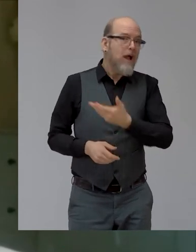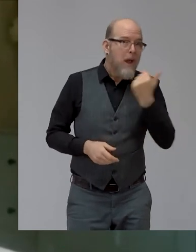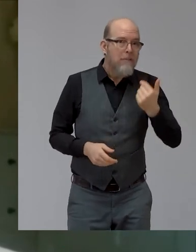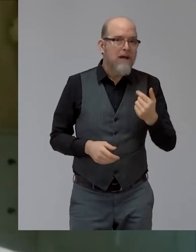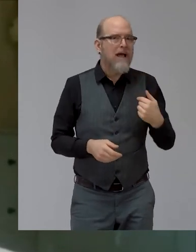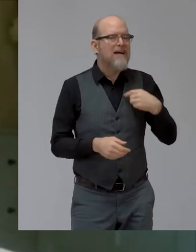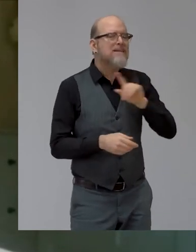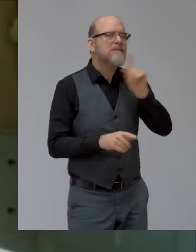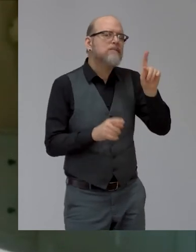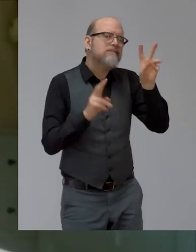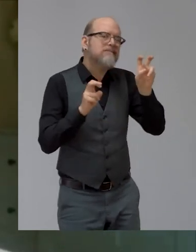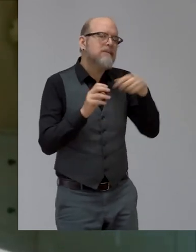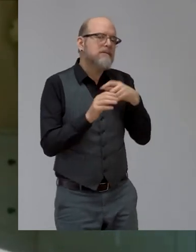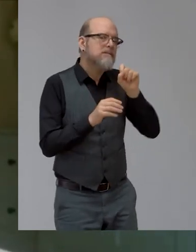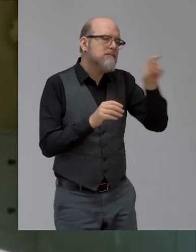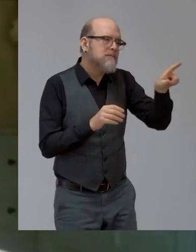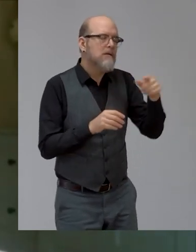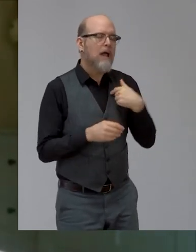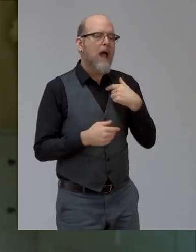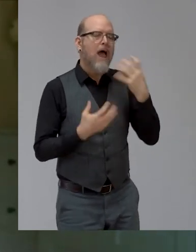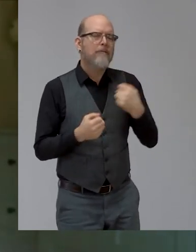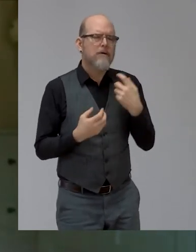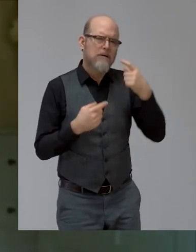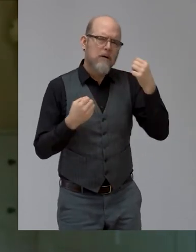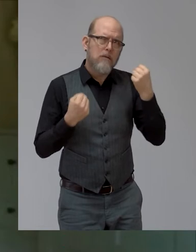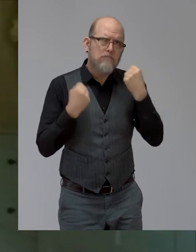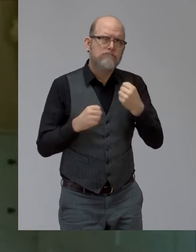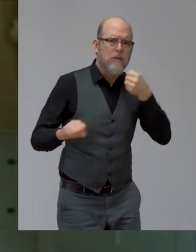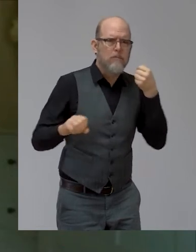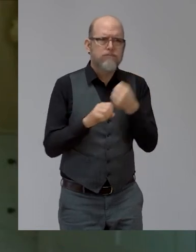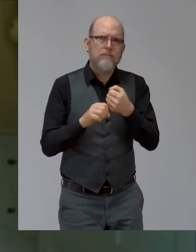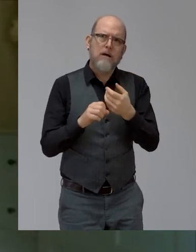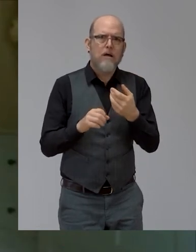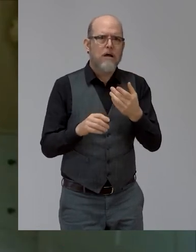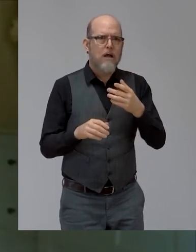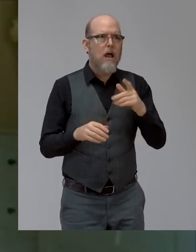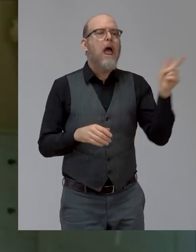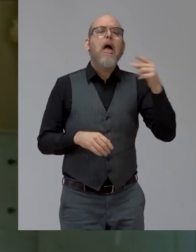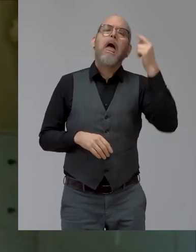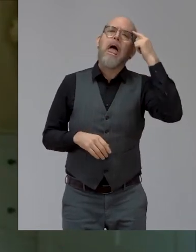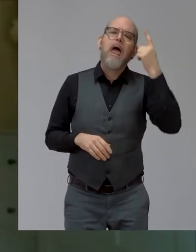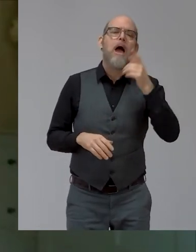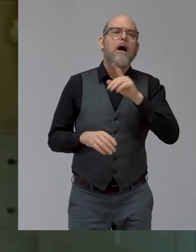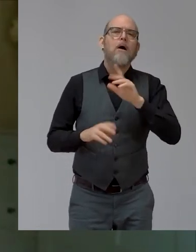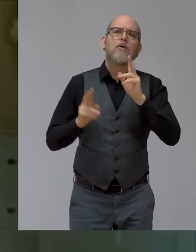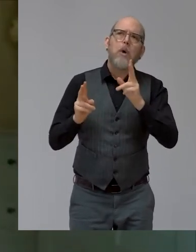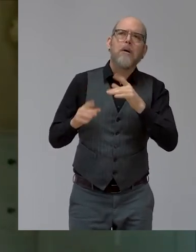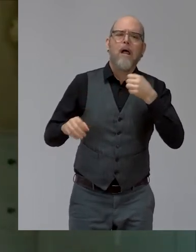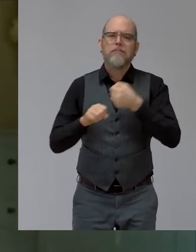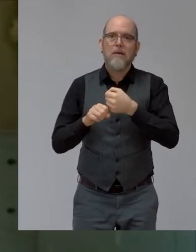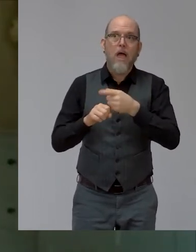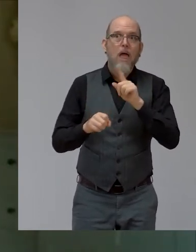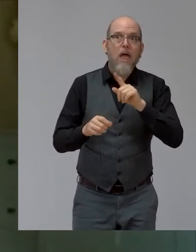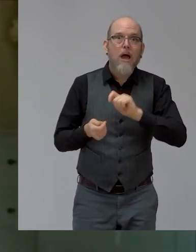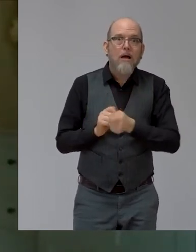So they had no idea. So when I was pain free enough, which was a few weeks, I got one of the